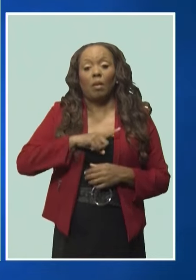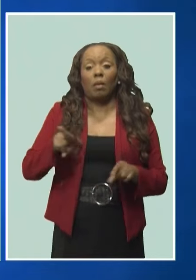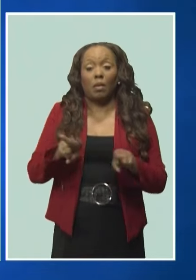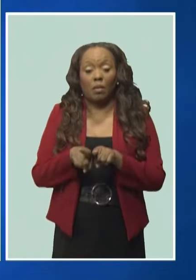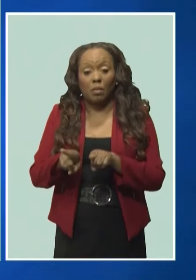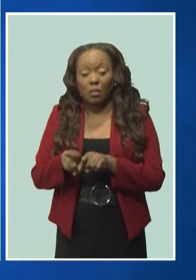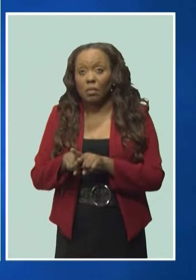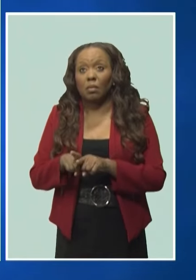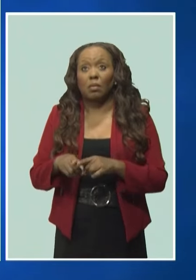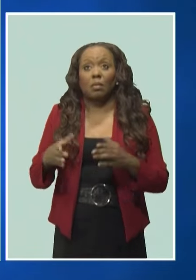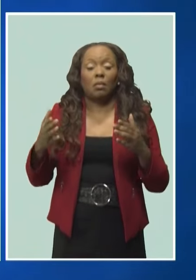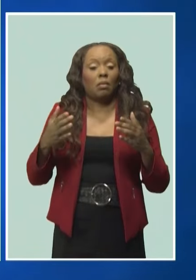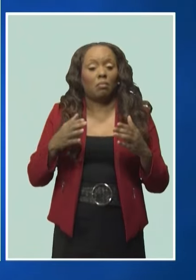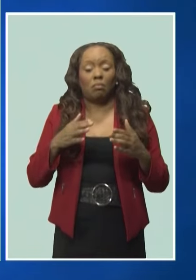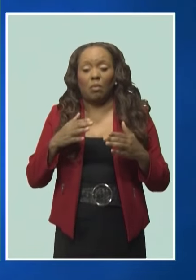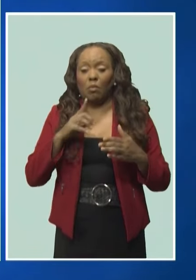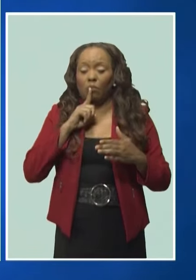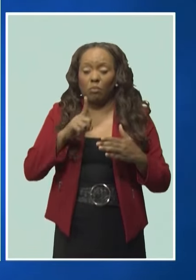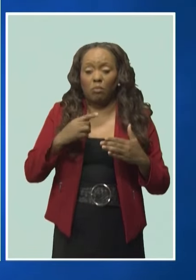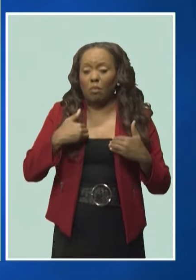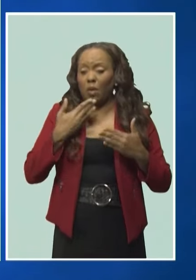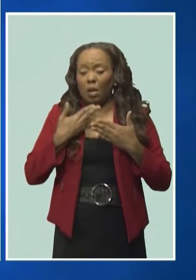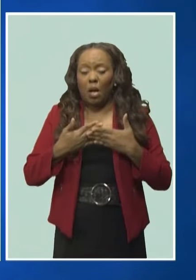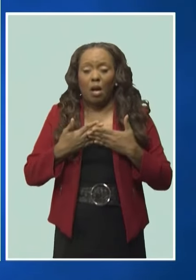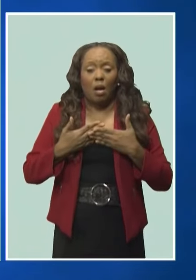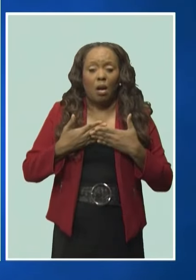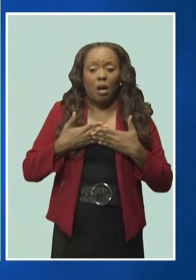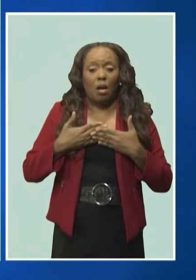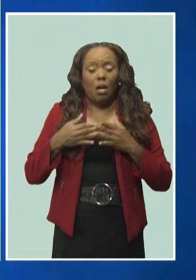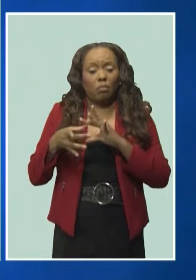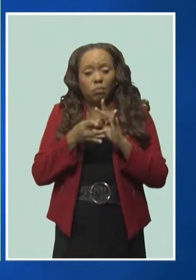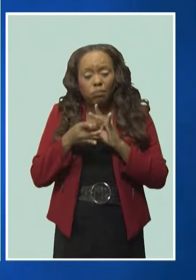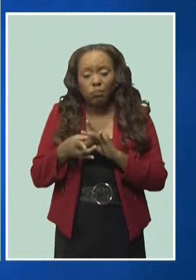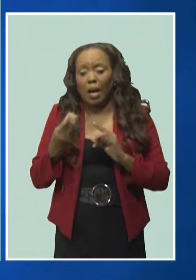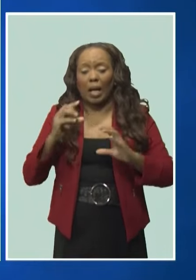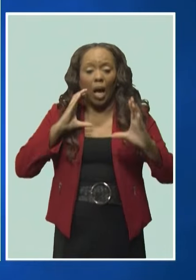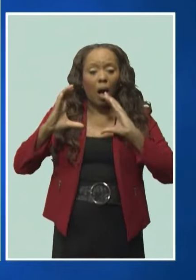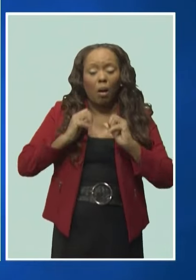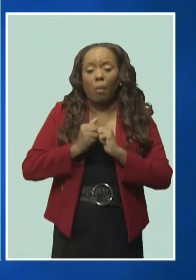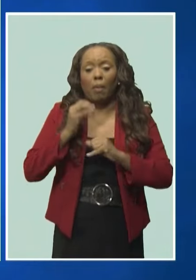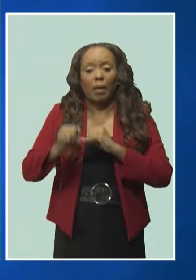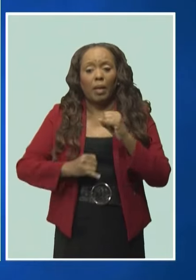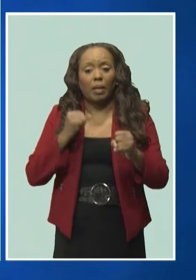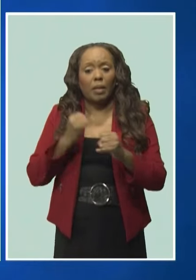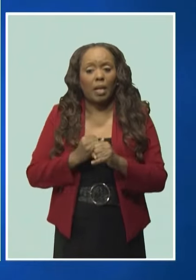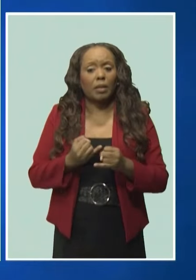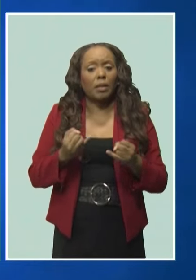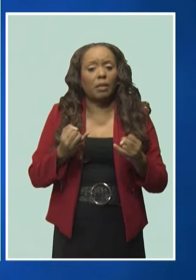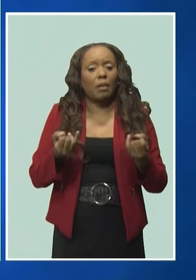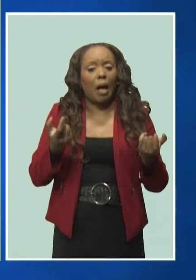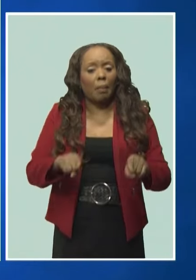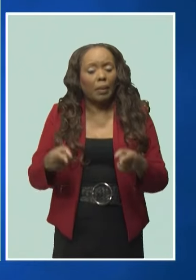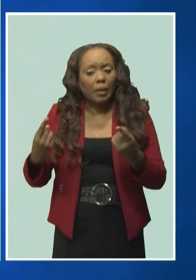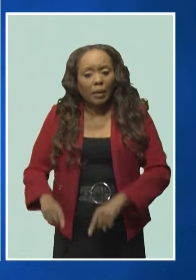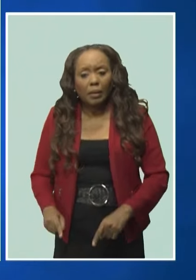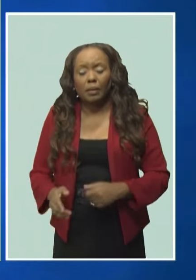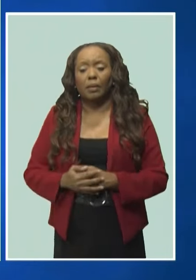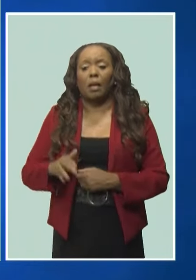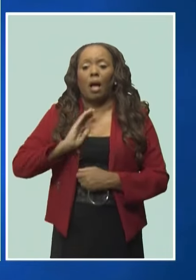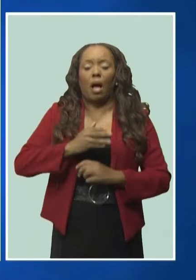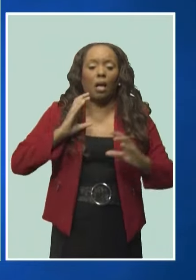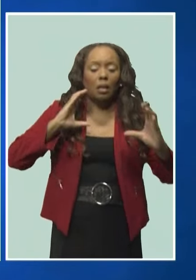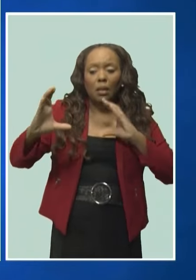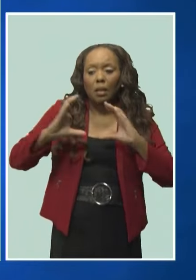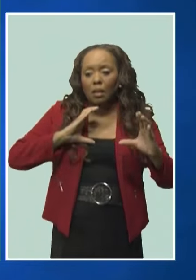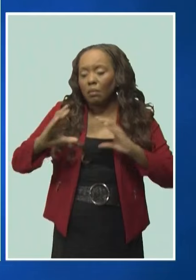coordination and communication on international affairs. And our relations is a model for